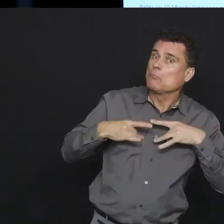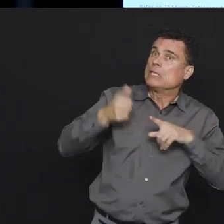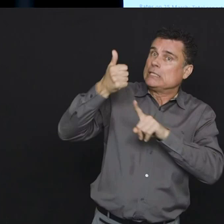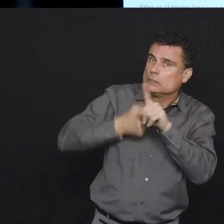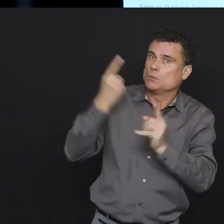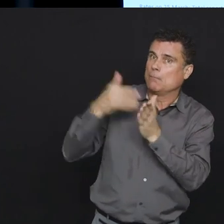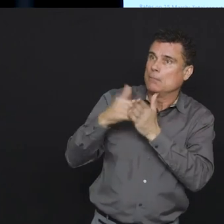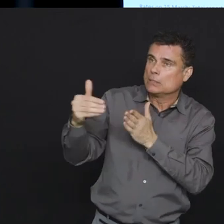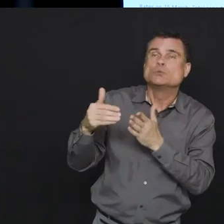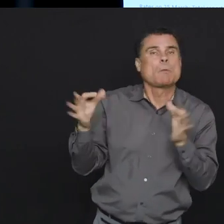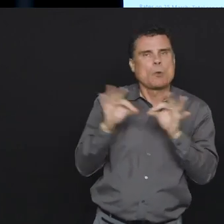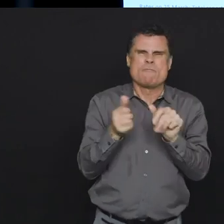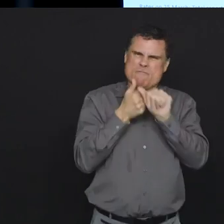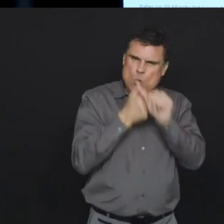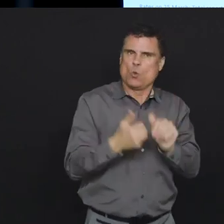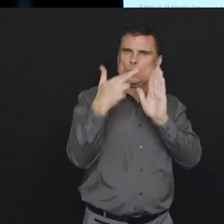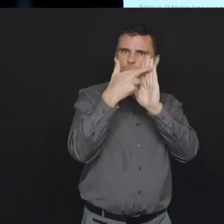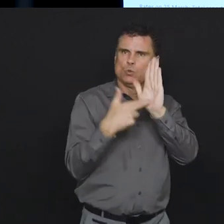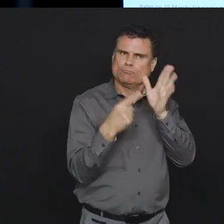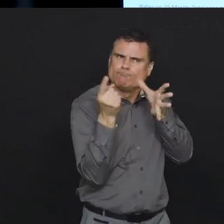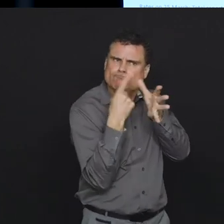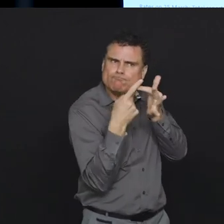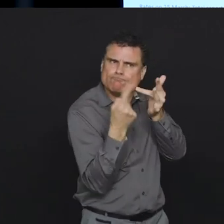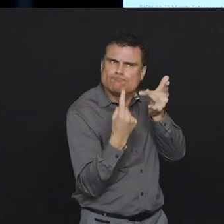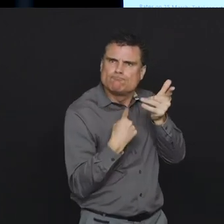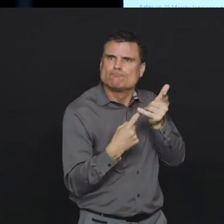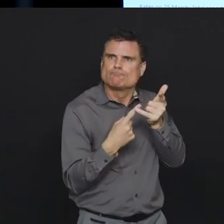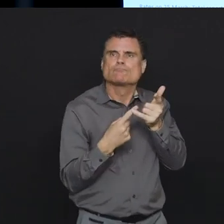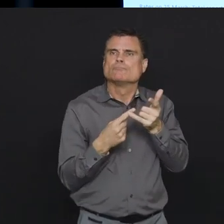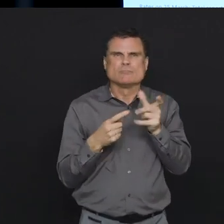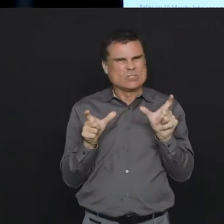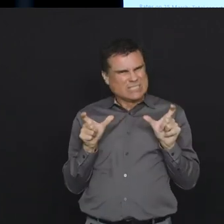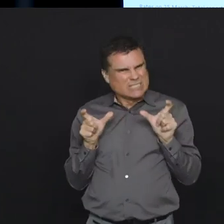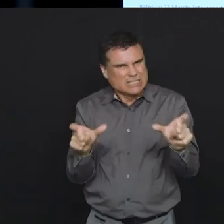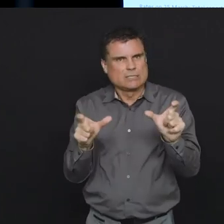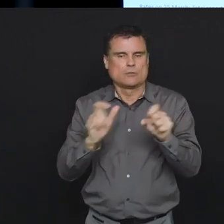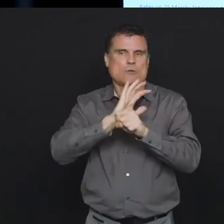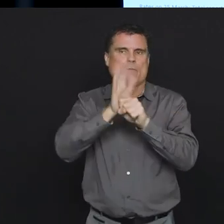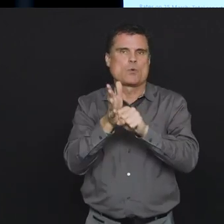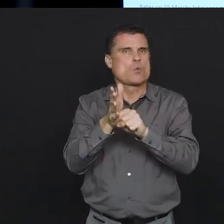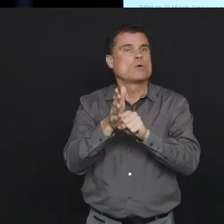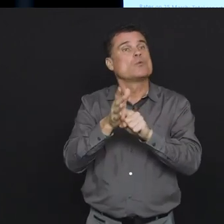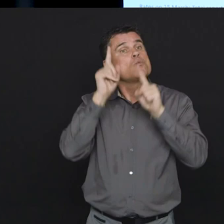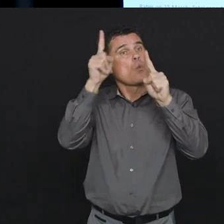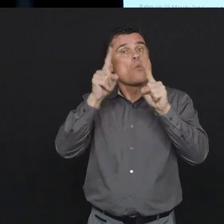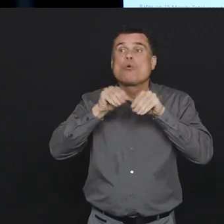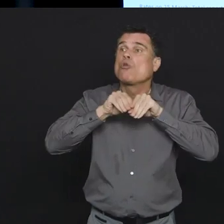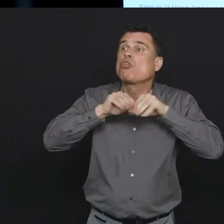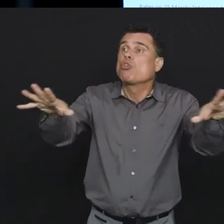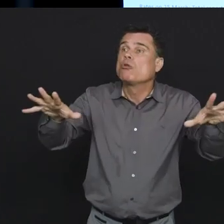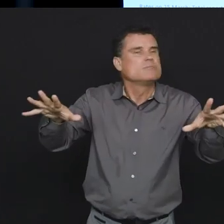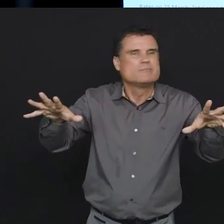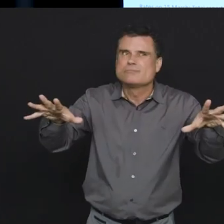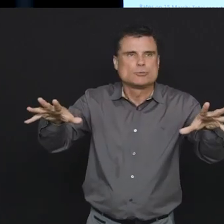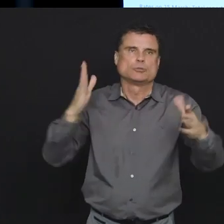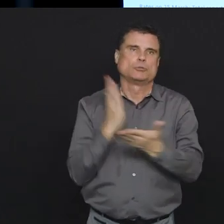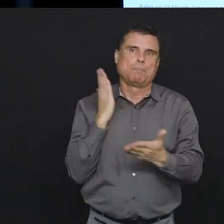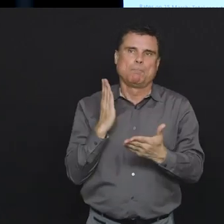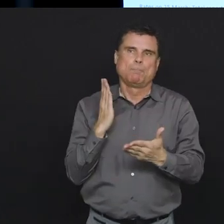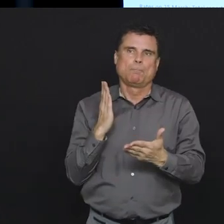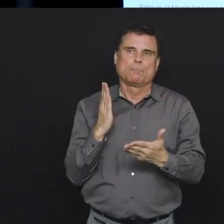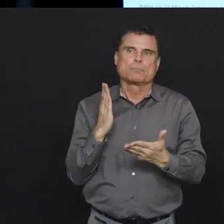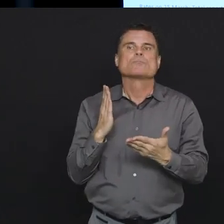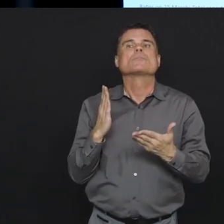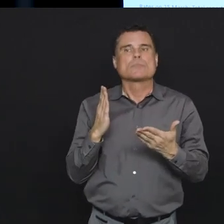is for everybody to continue to pay attention to these measures so that we can continue to prevent the transmission in our